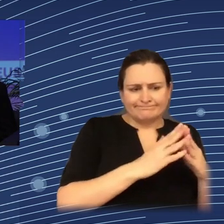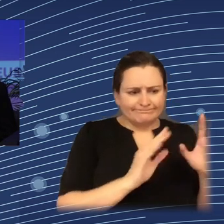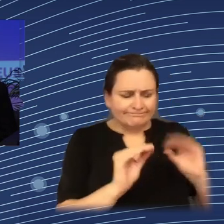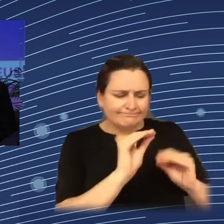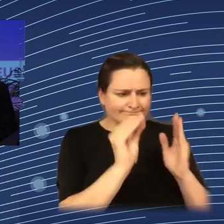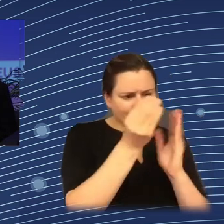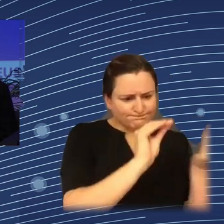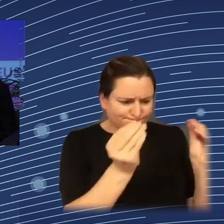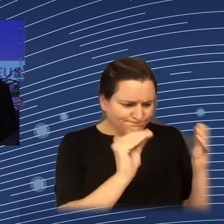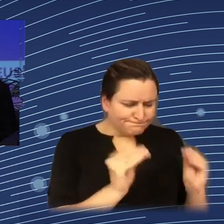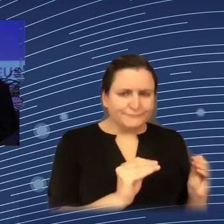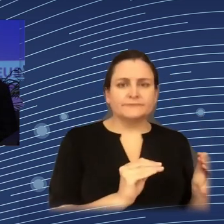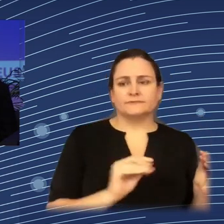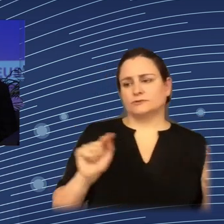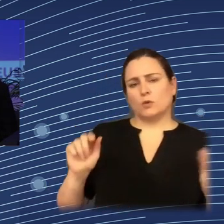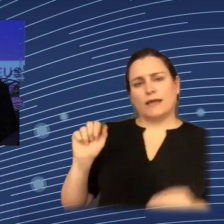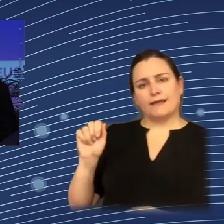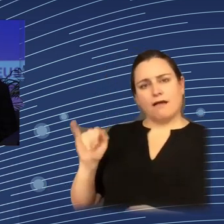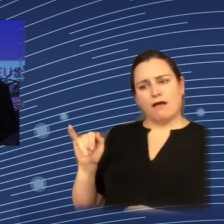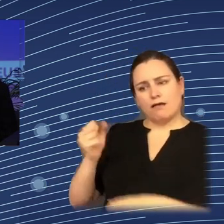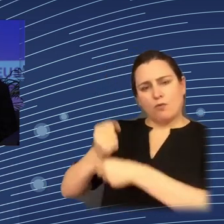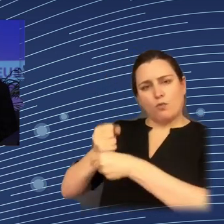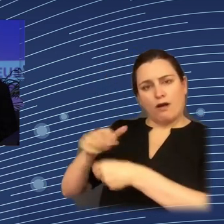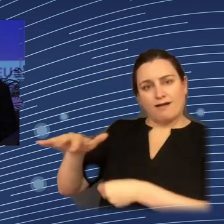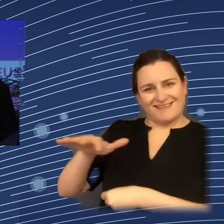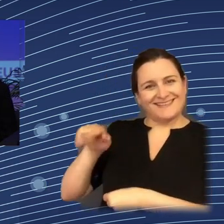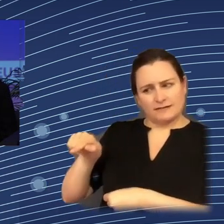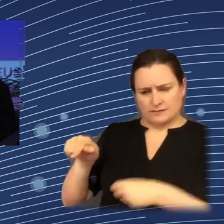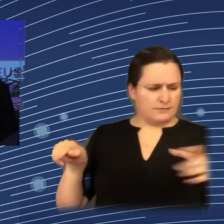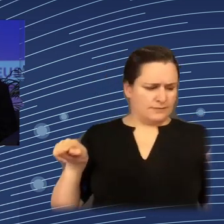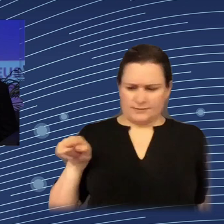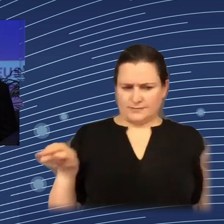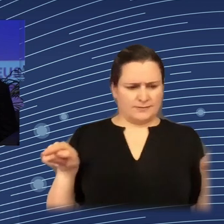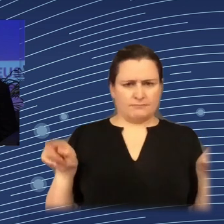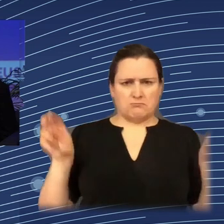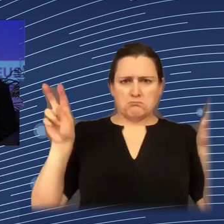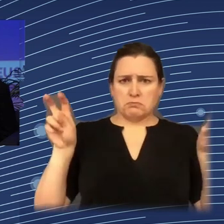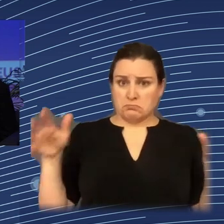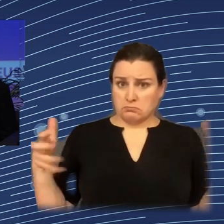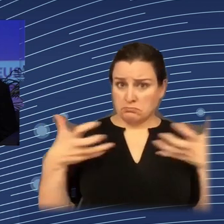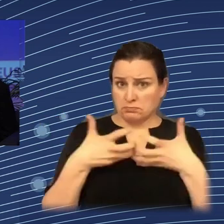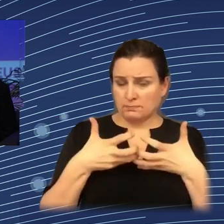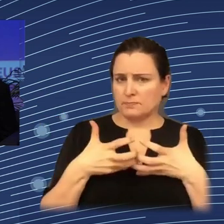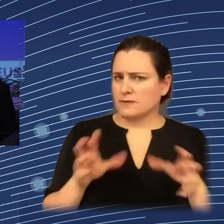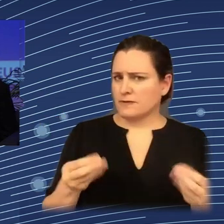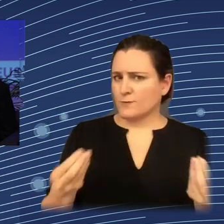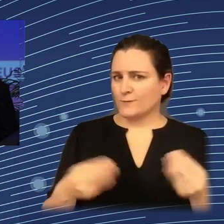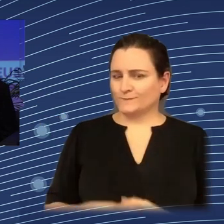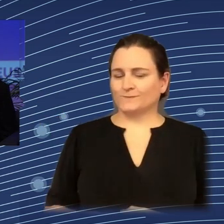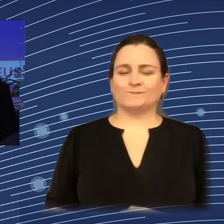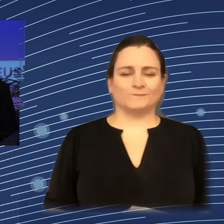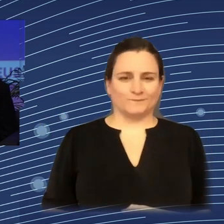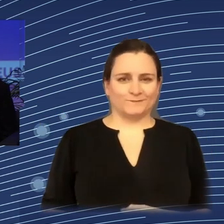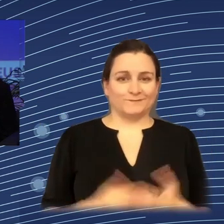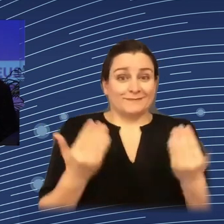in the workplace? And in order to do that, I wanted to pick your brain into, just for a